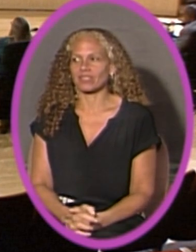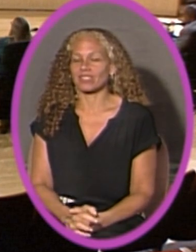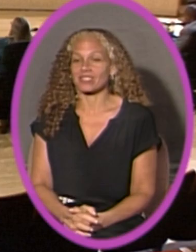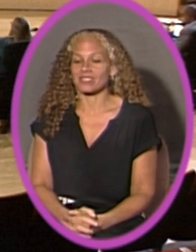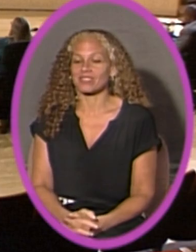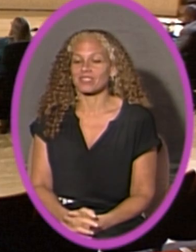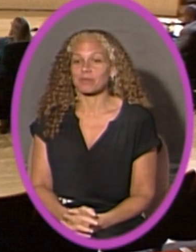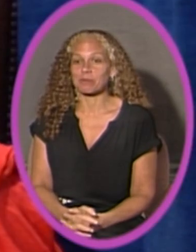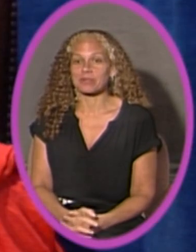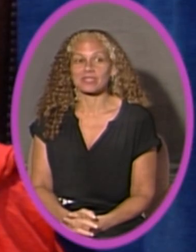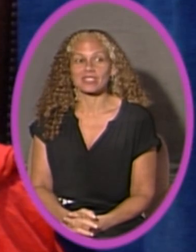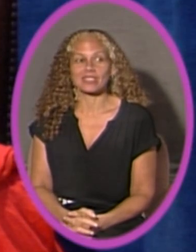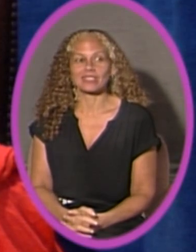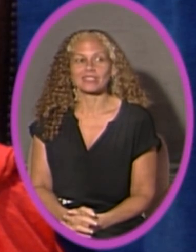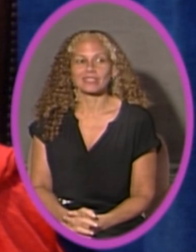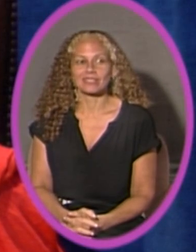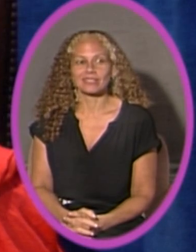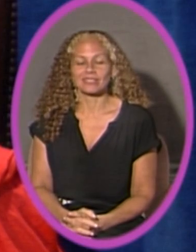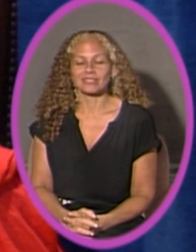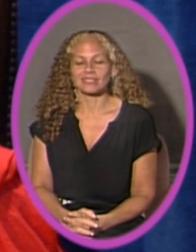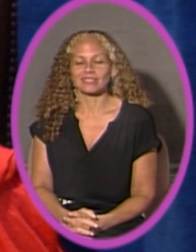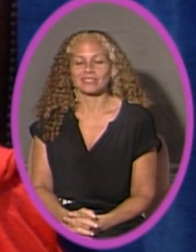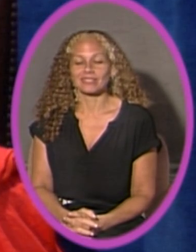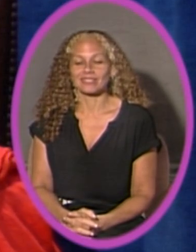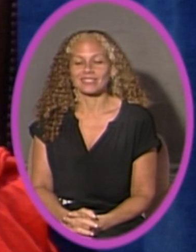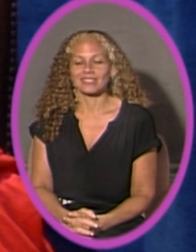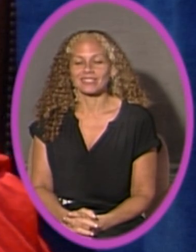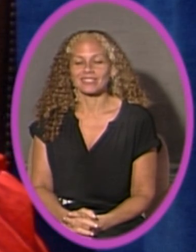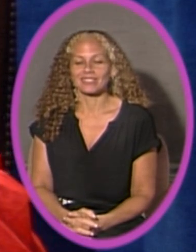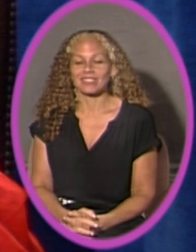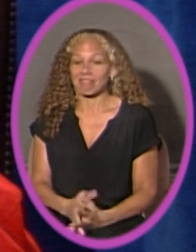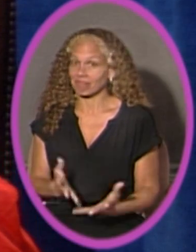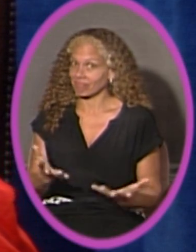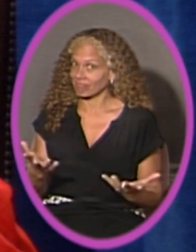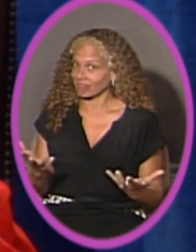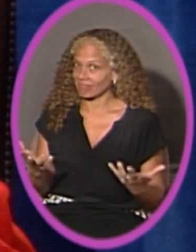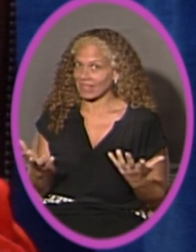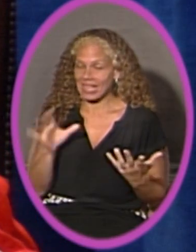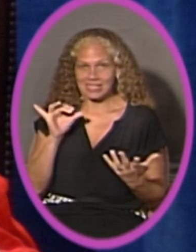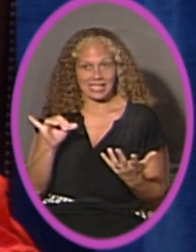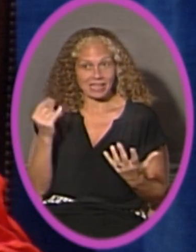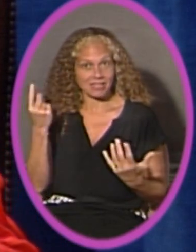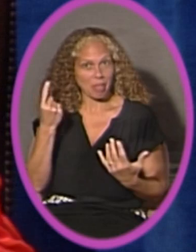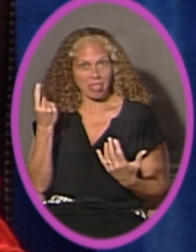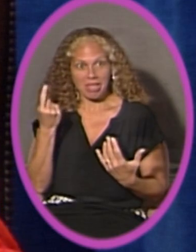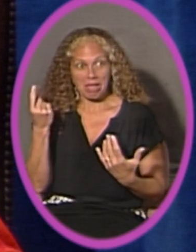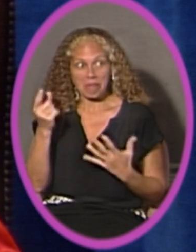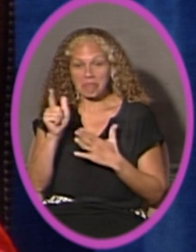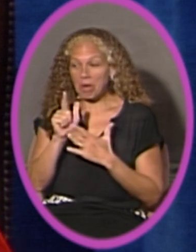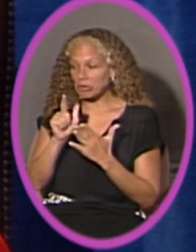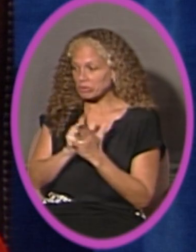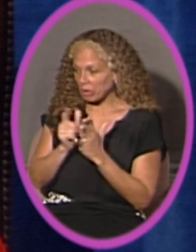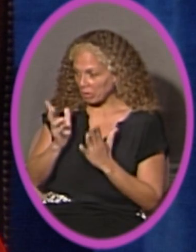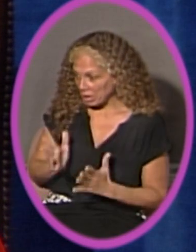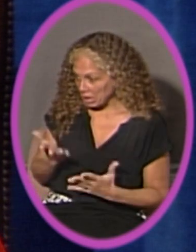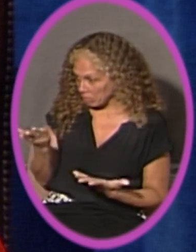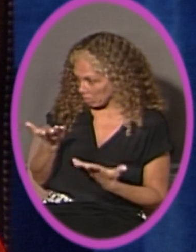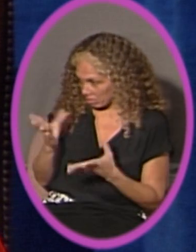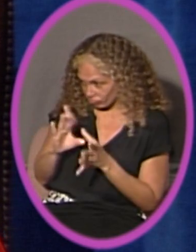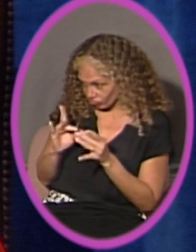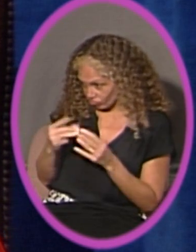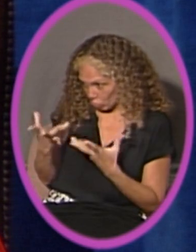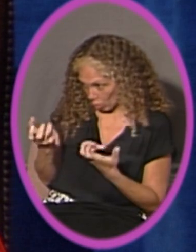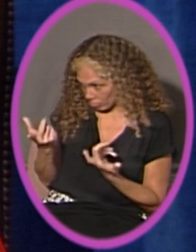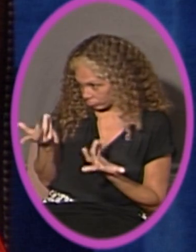you, Madam Chair. Is that something that our attorney might want to chime in on, or